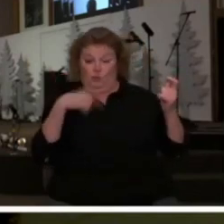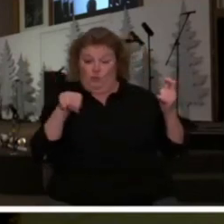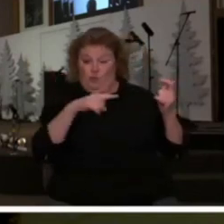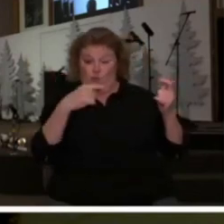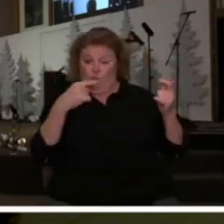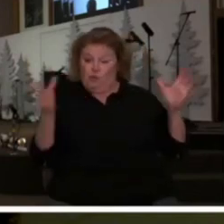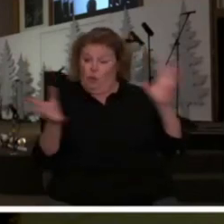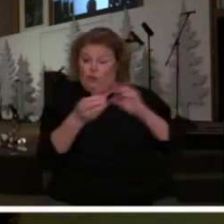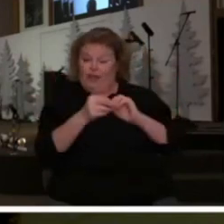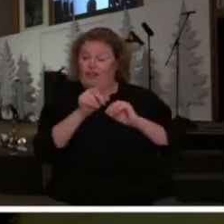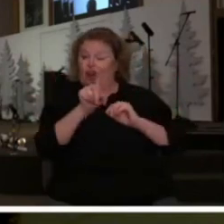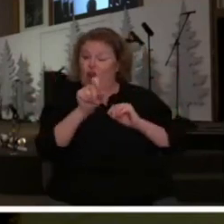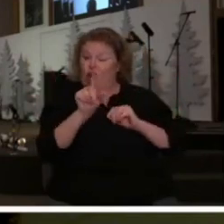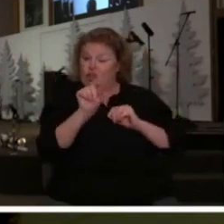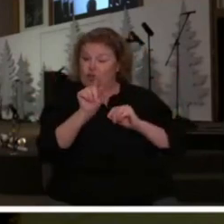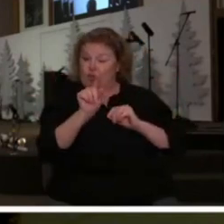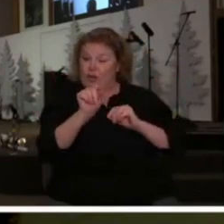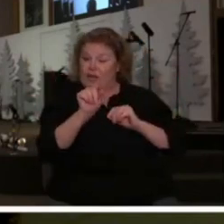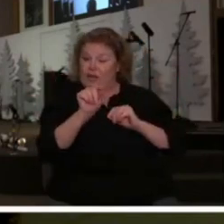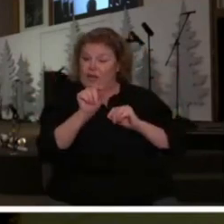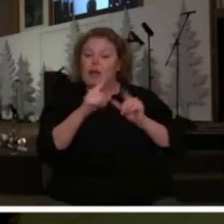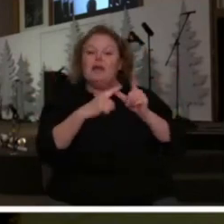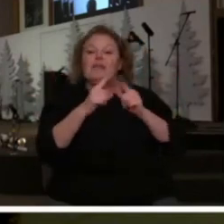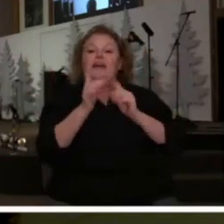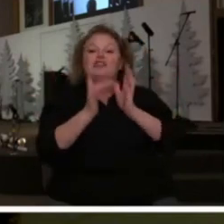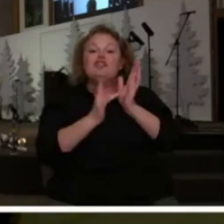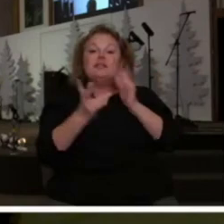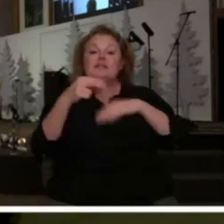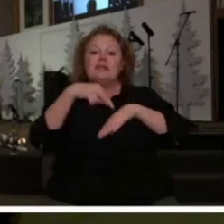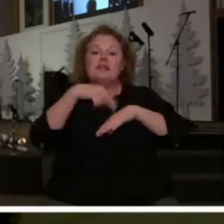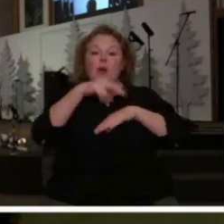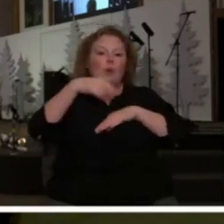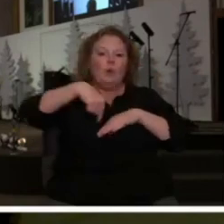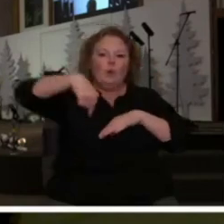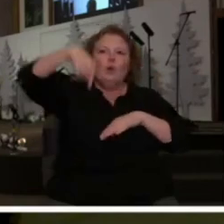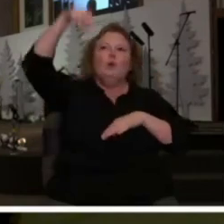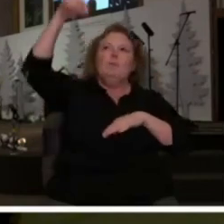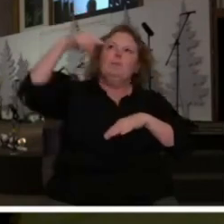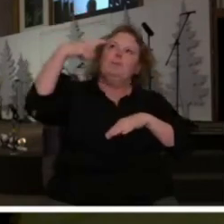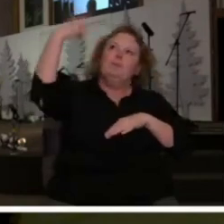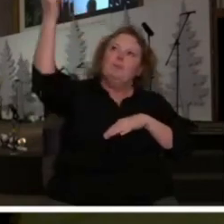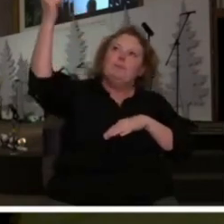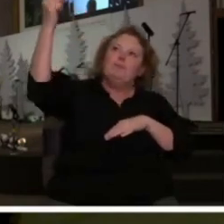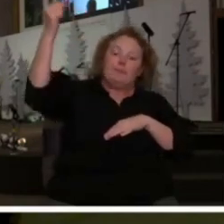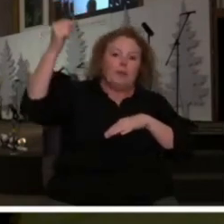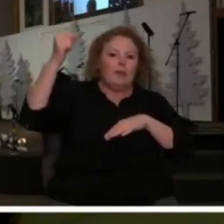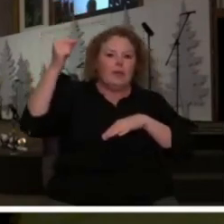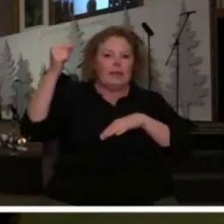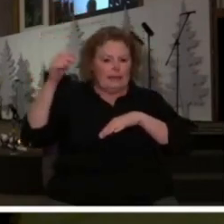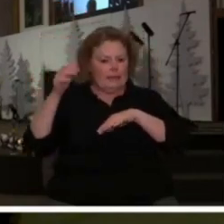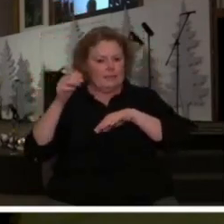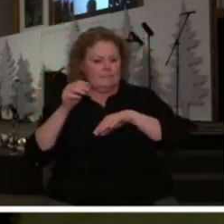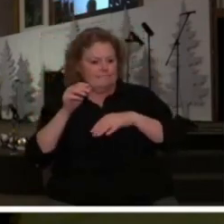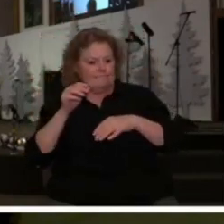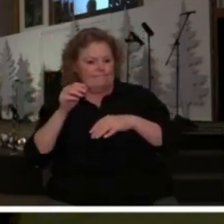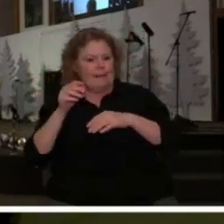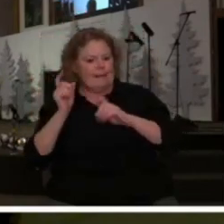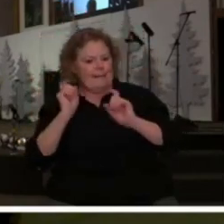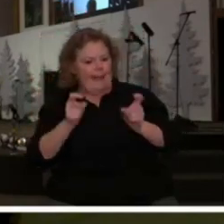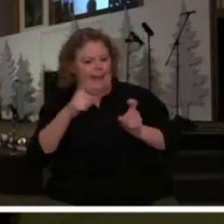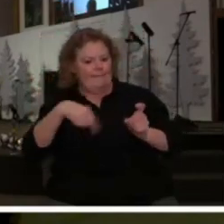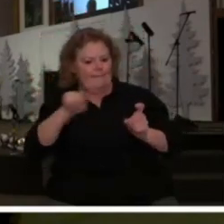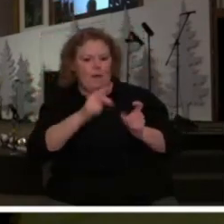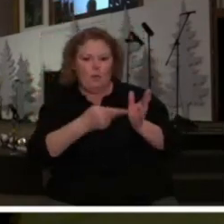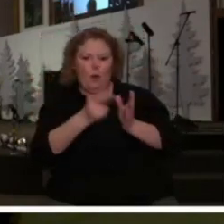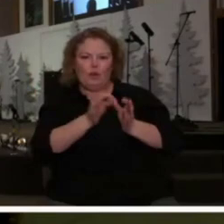of them. And after Jesus had descended, He begins to send back the signals to the Holy Spirit of the